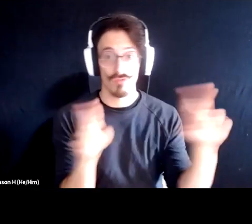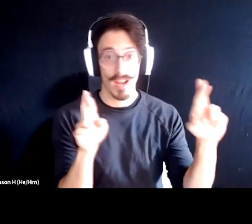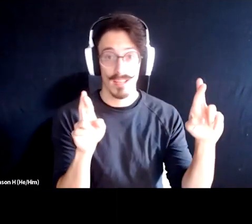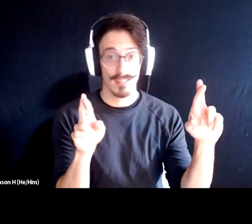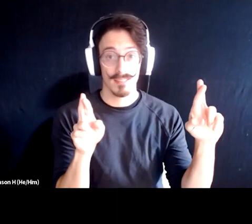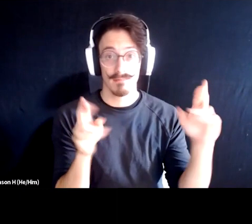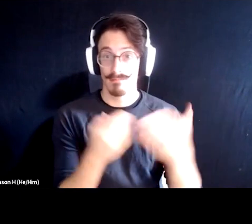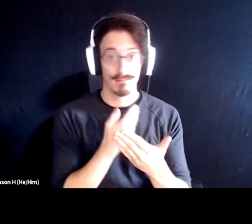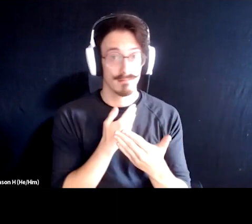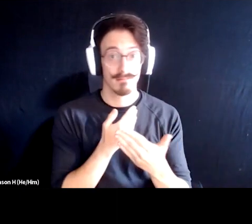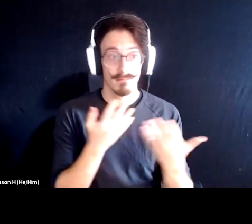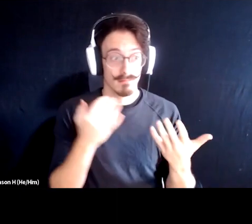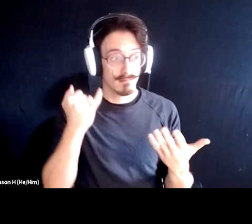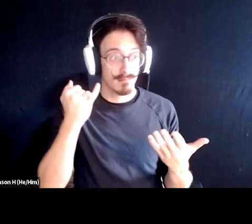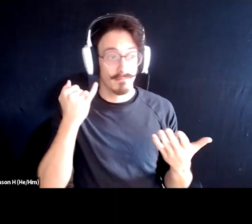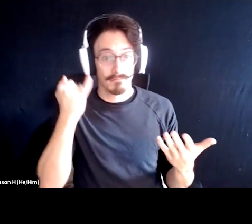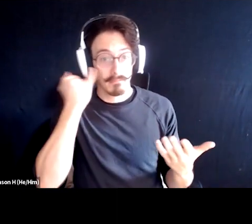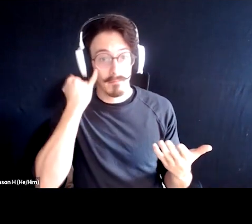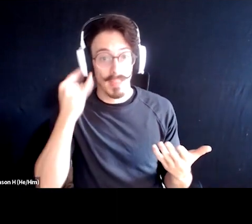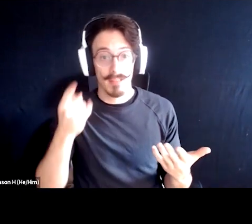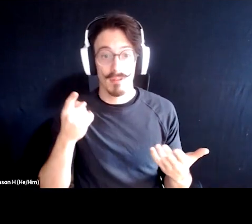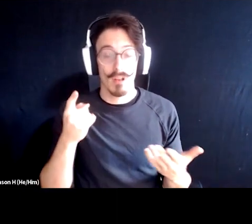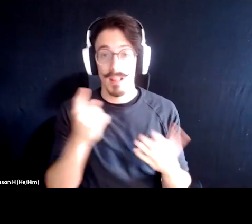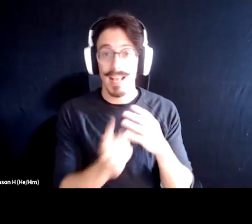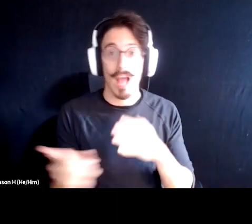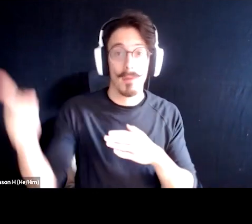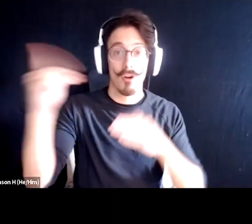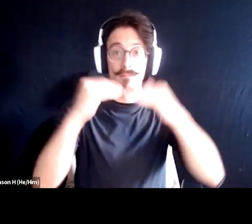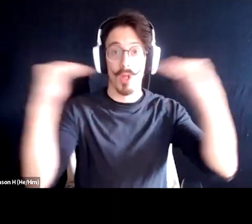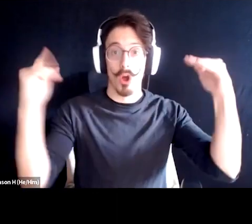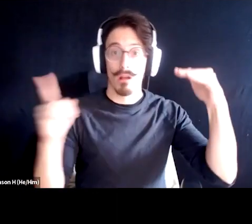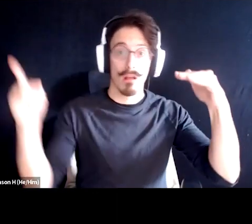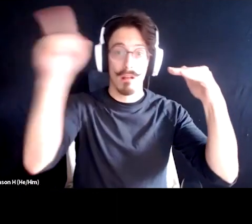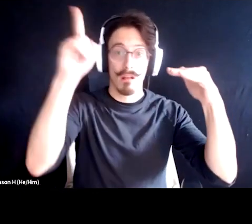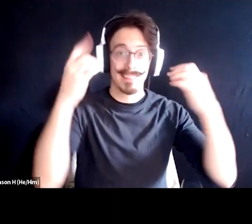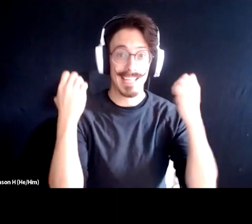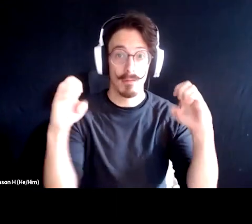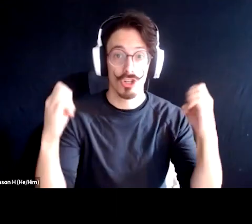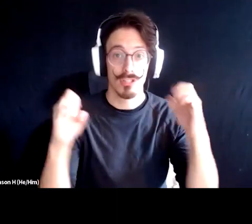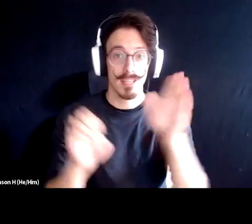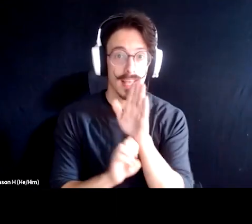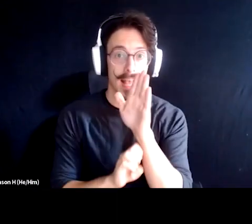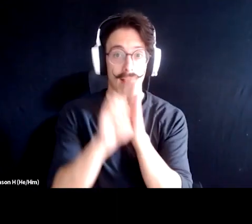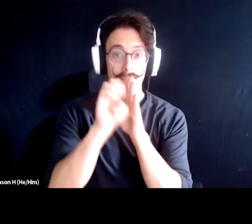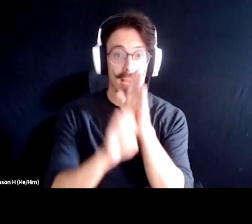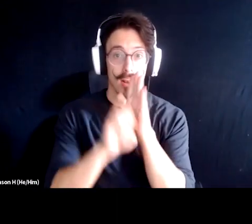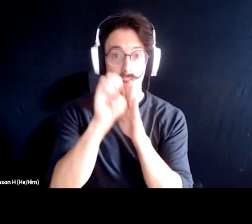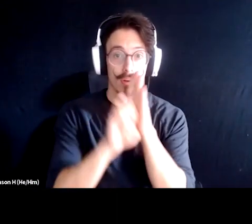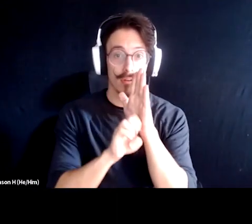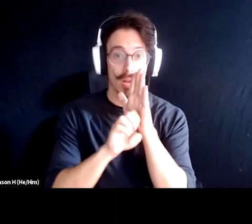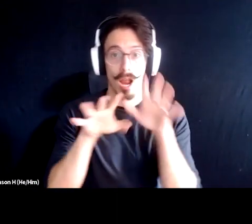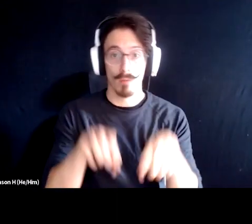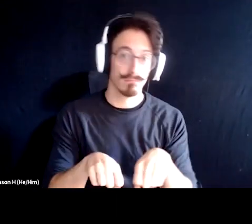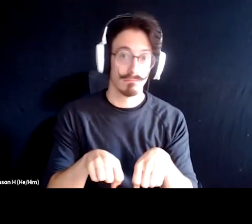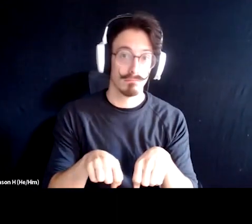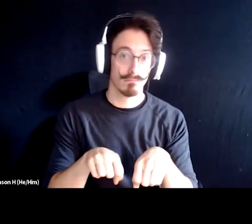you are, um, like, uh, one of them was on an upper floor and in an emergency, the elevators are like, like a fire, the elevators shut down.